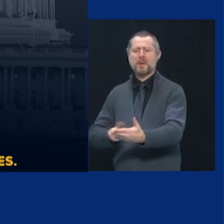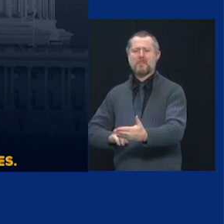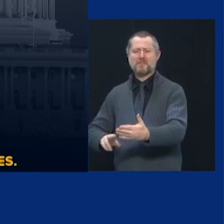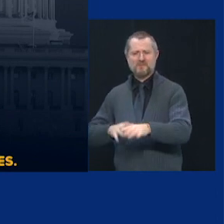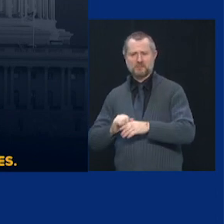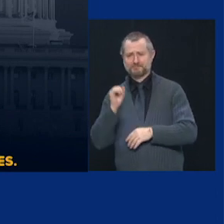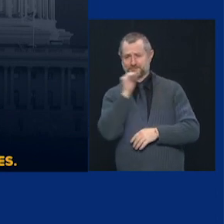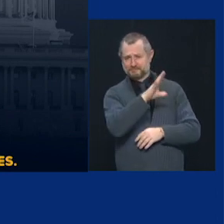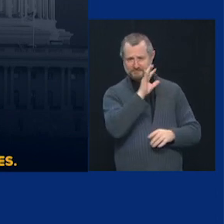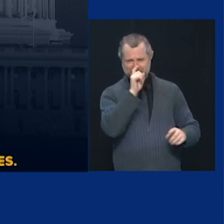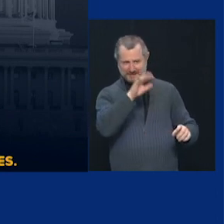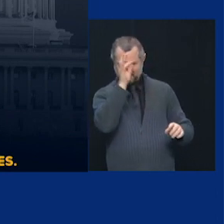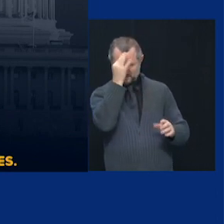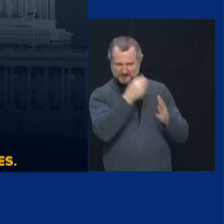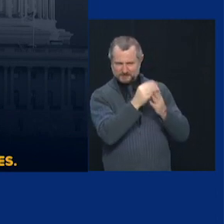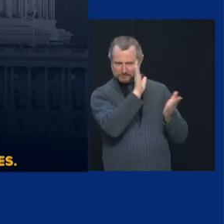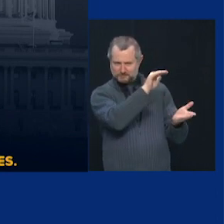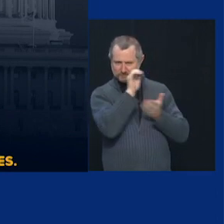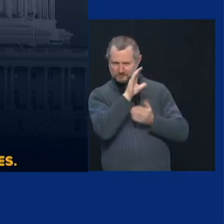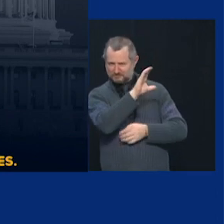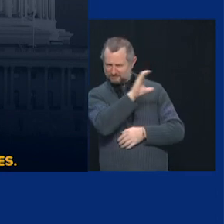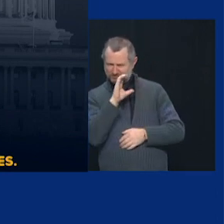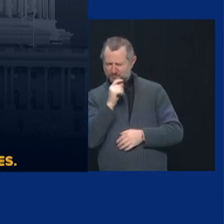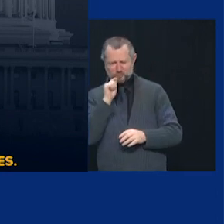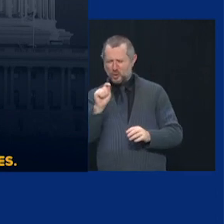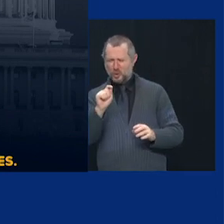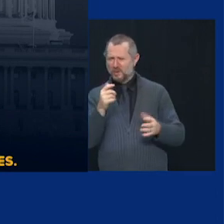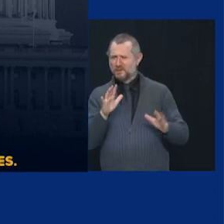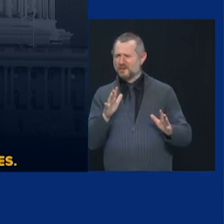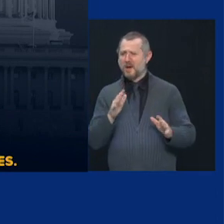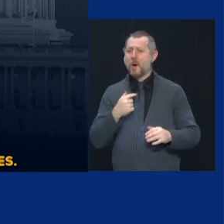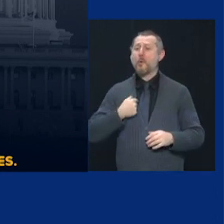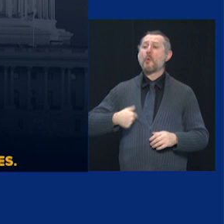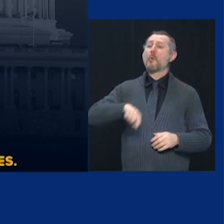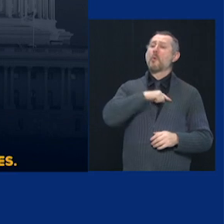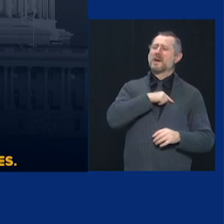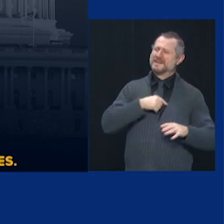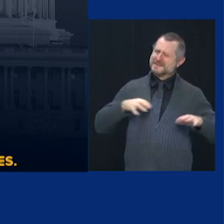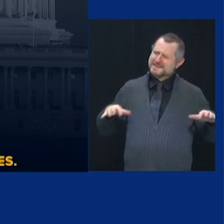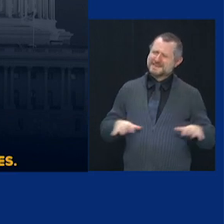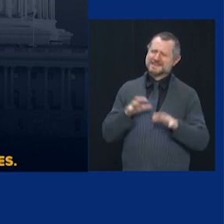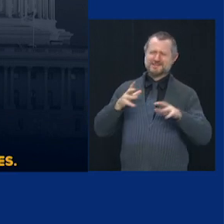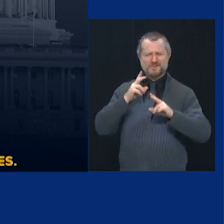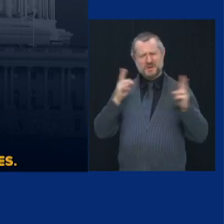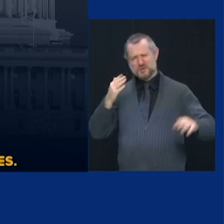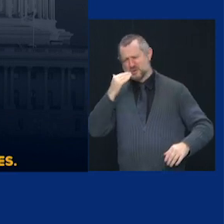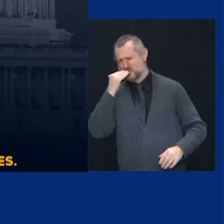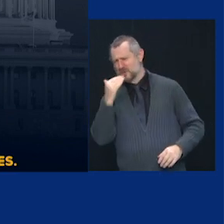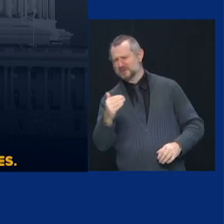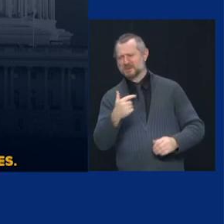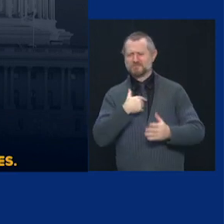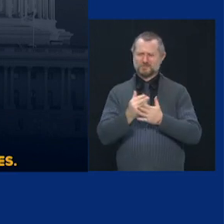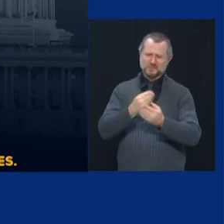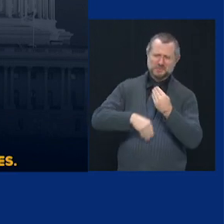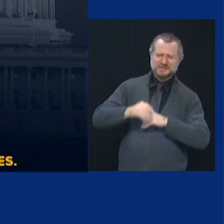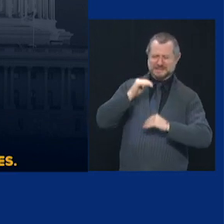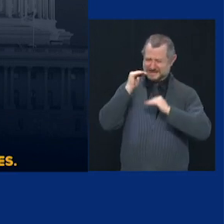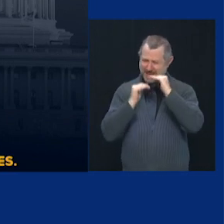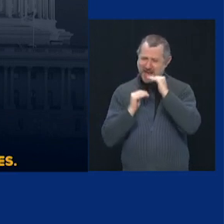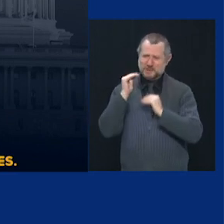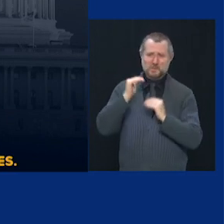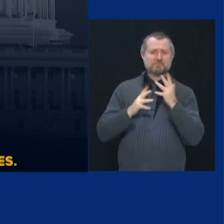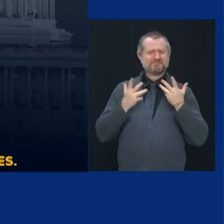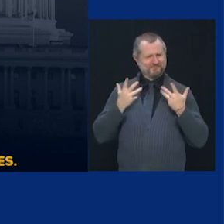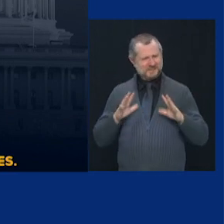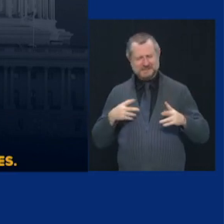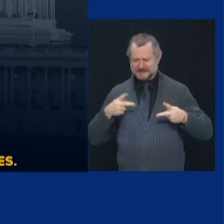with economic circumstances in the state of New York. I have closed many budget gaps. I have closed the largest budget gap